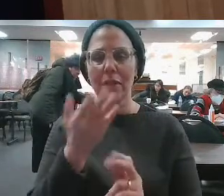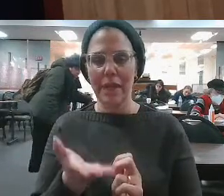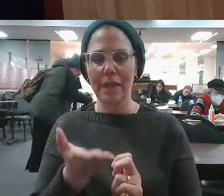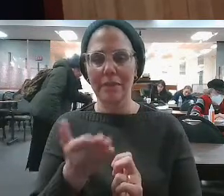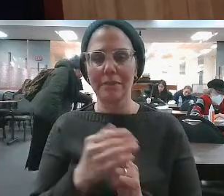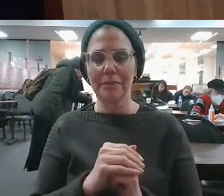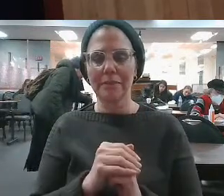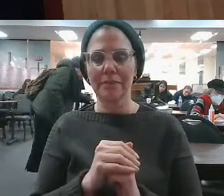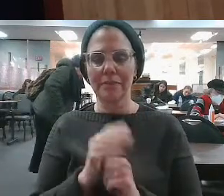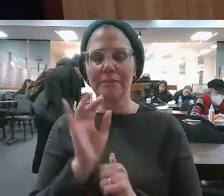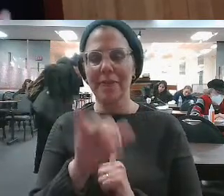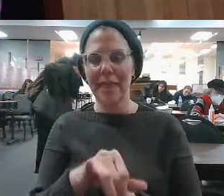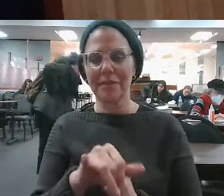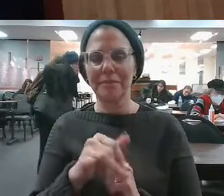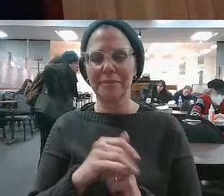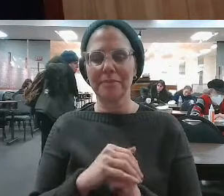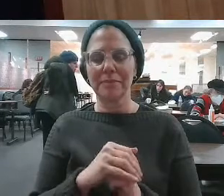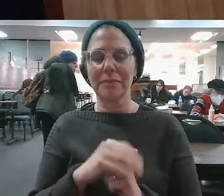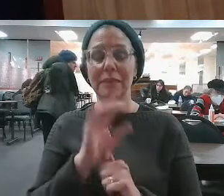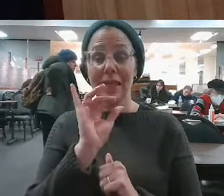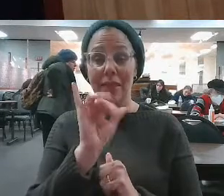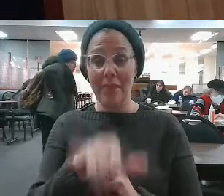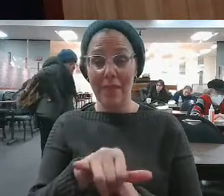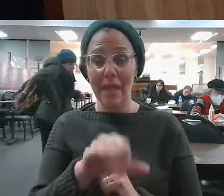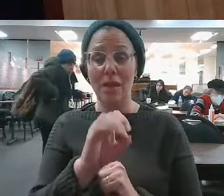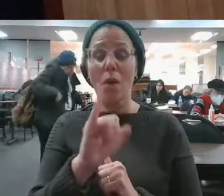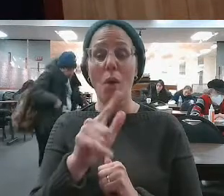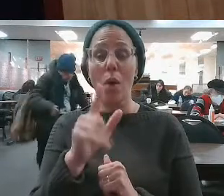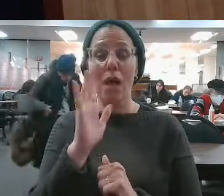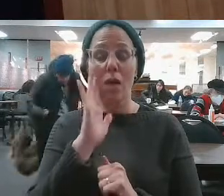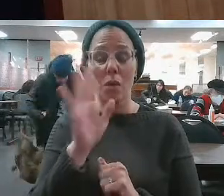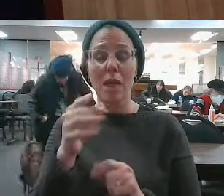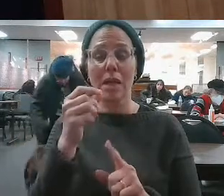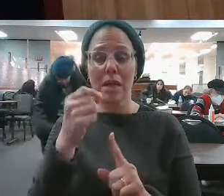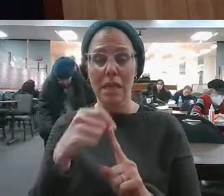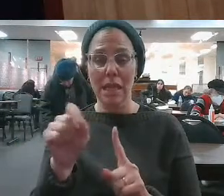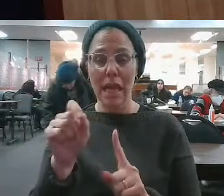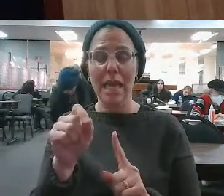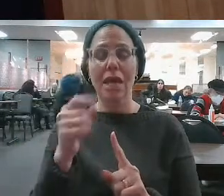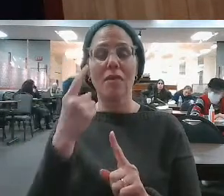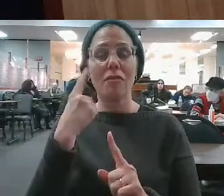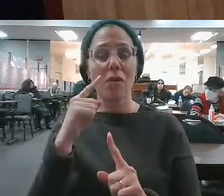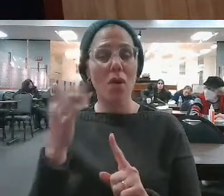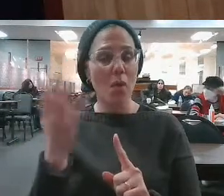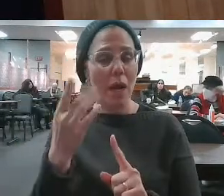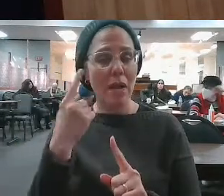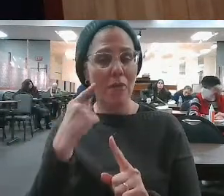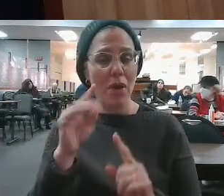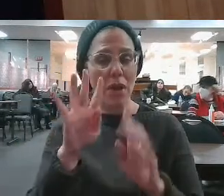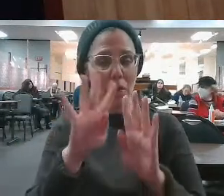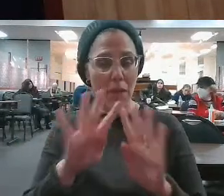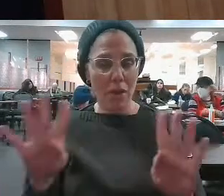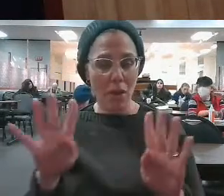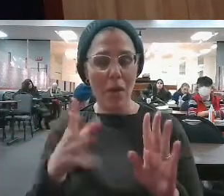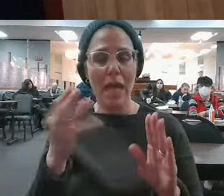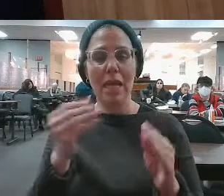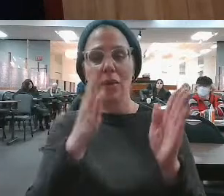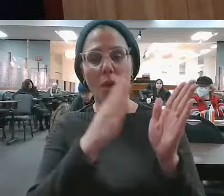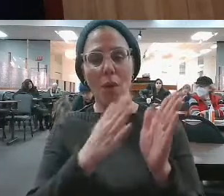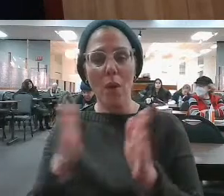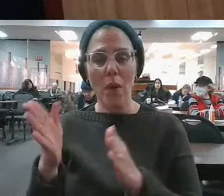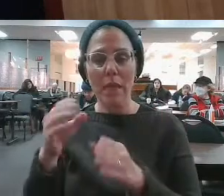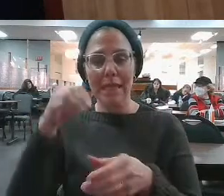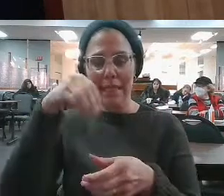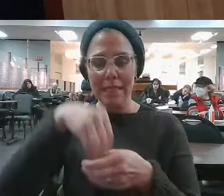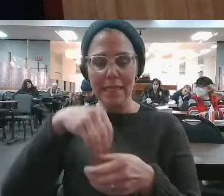Then Hashem tells Moshe, this oil is going to be used to kindle the menorah. The menorah shall be arranged inside of the Mishkan.